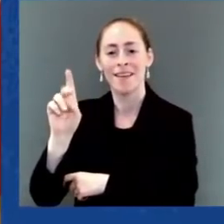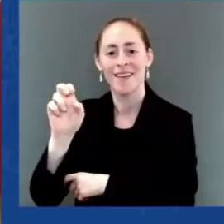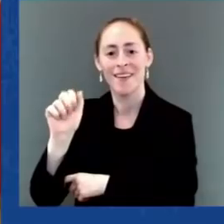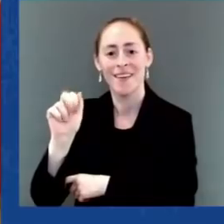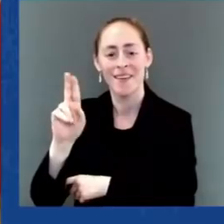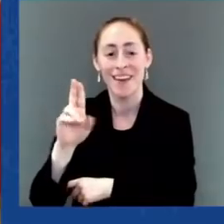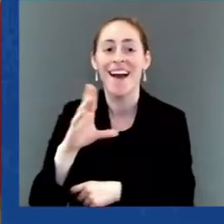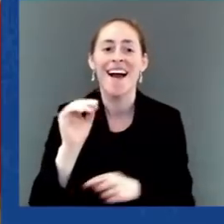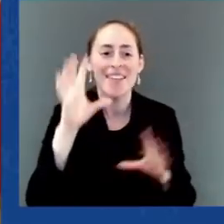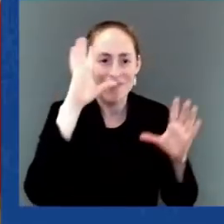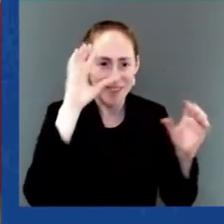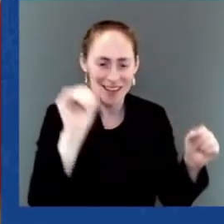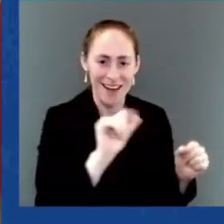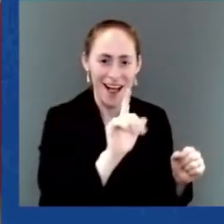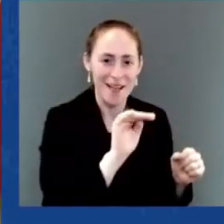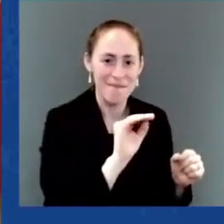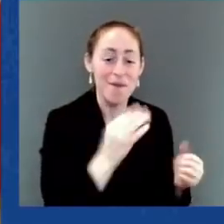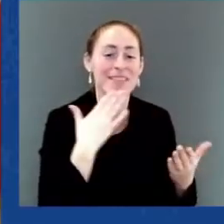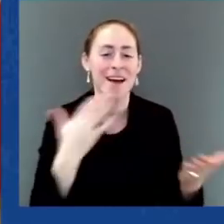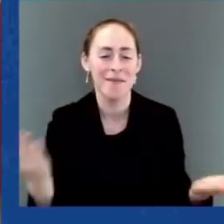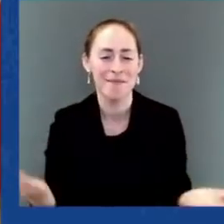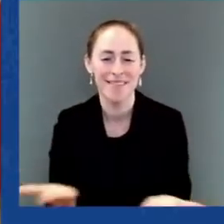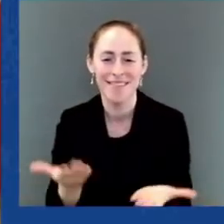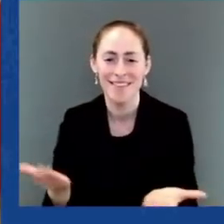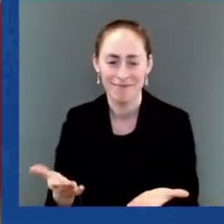Summit since 2016.